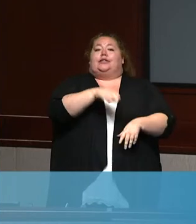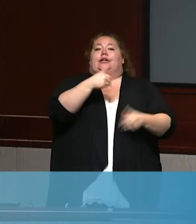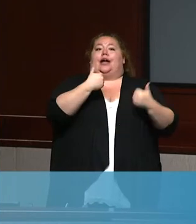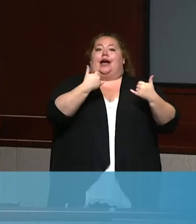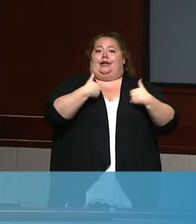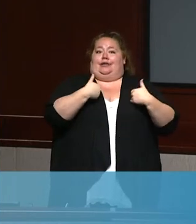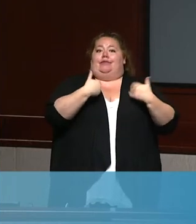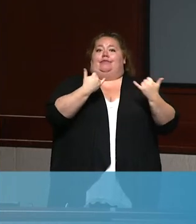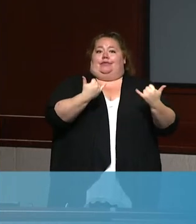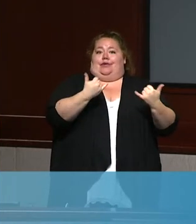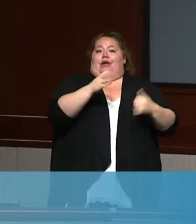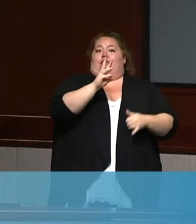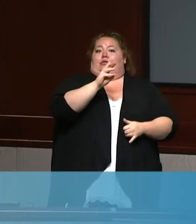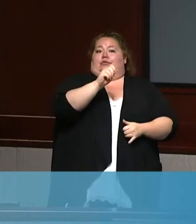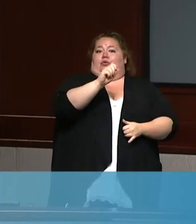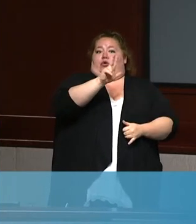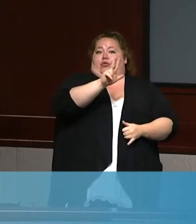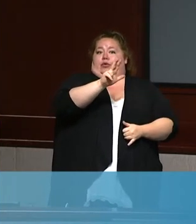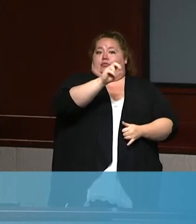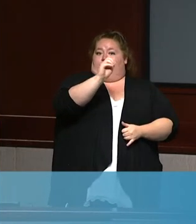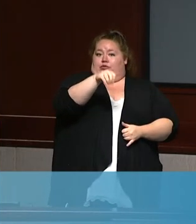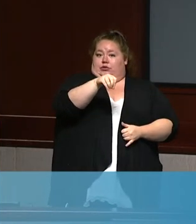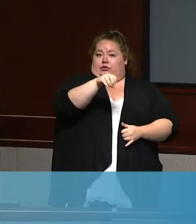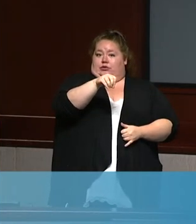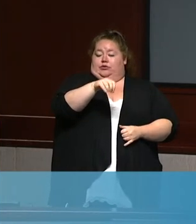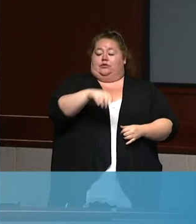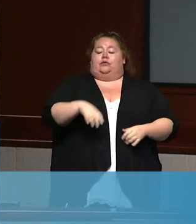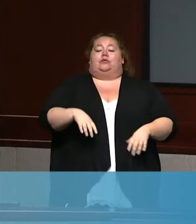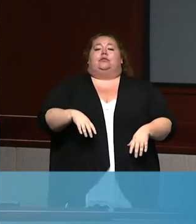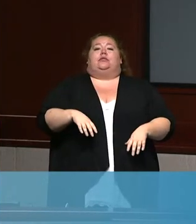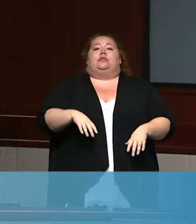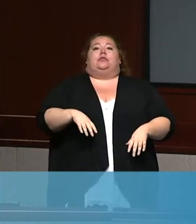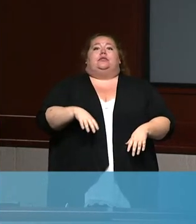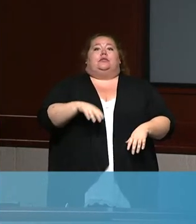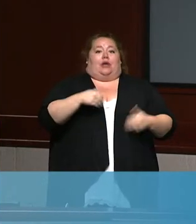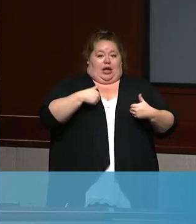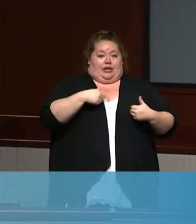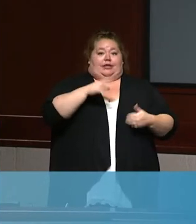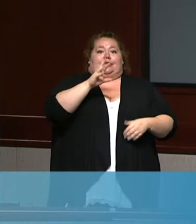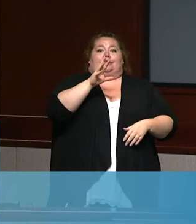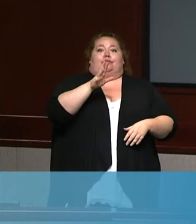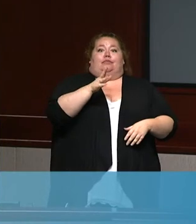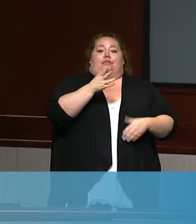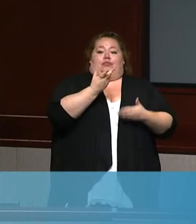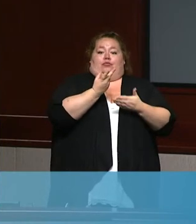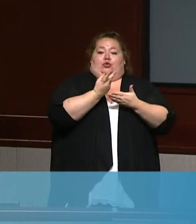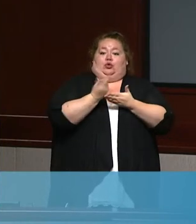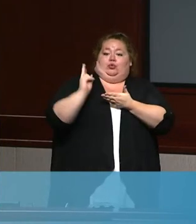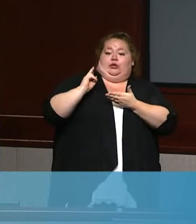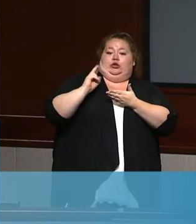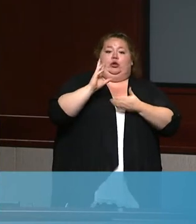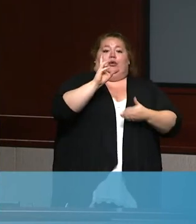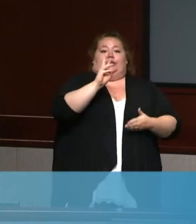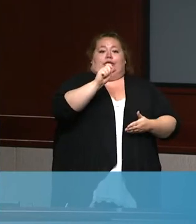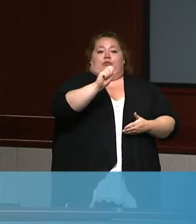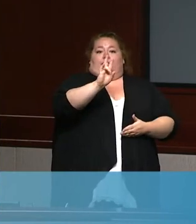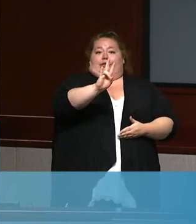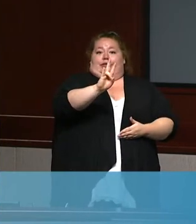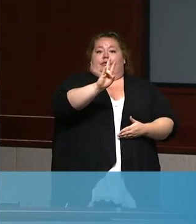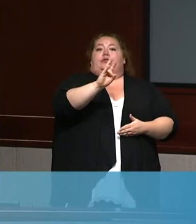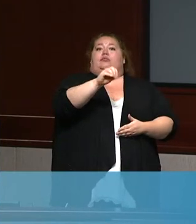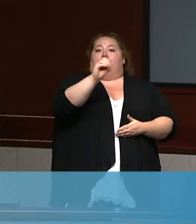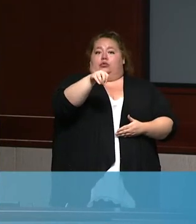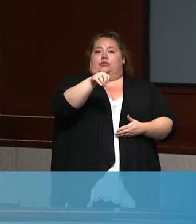the next tier or that red tier. It was 6.7 the week prior. So that's trending in the right direction.